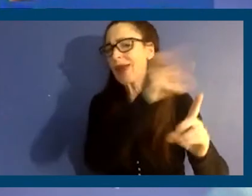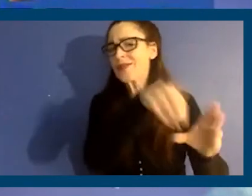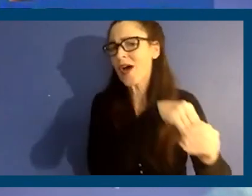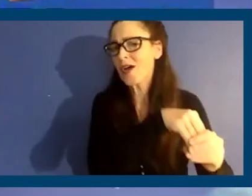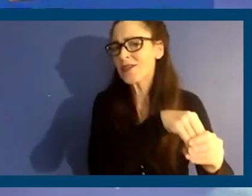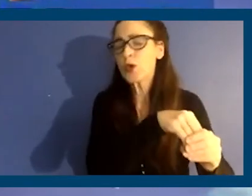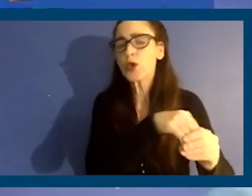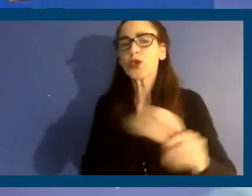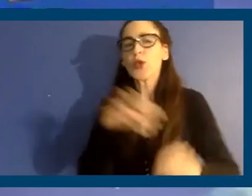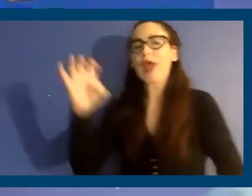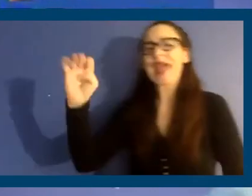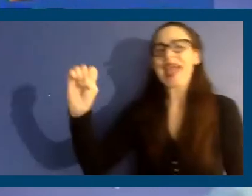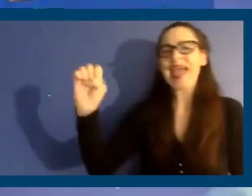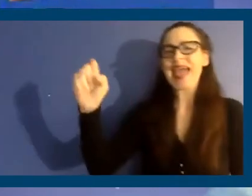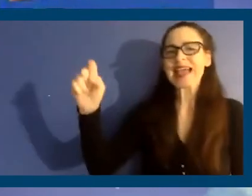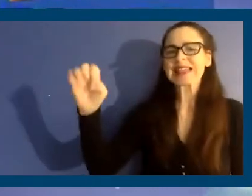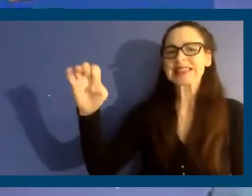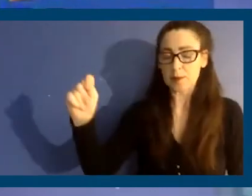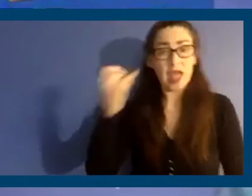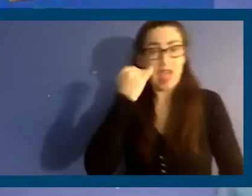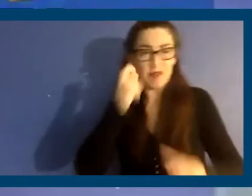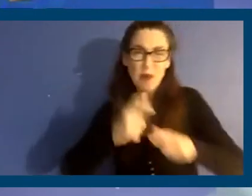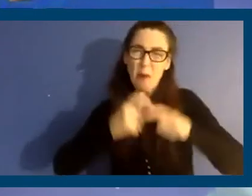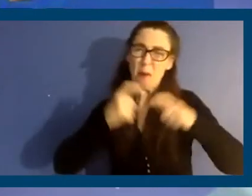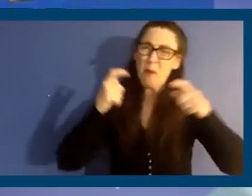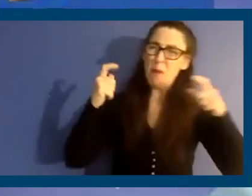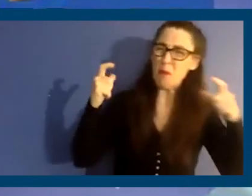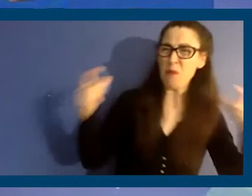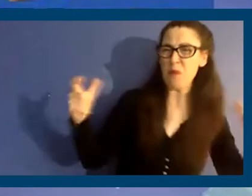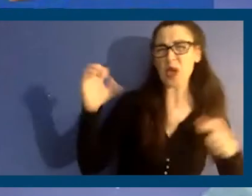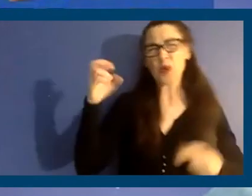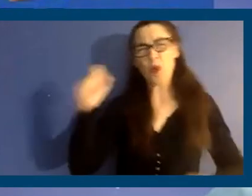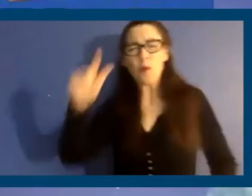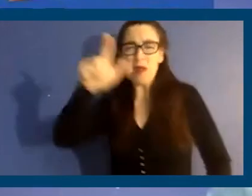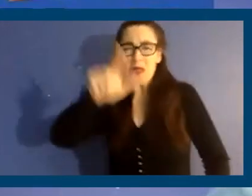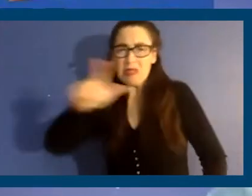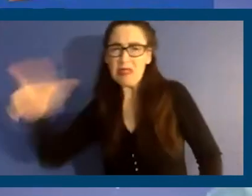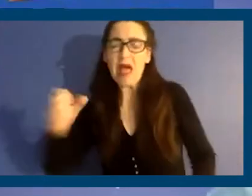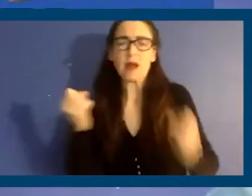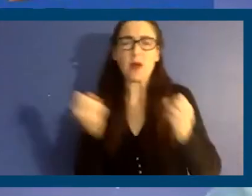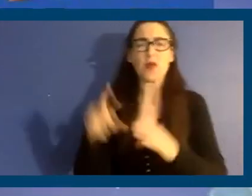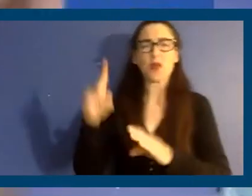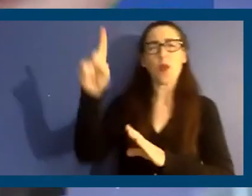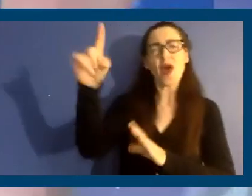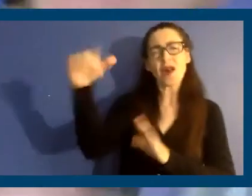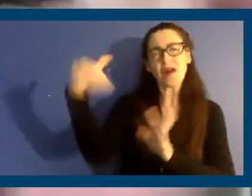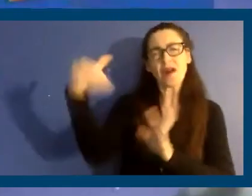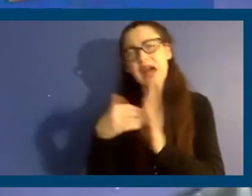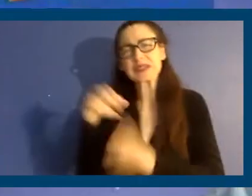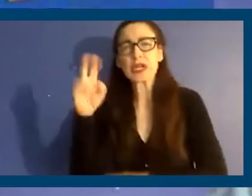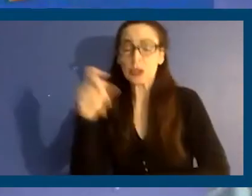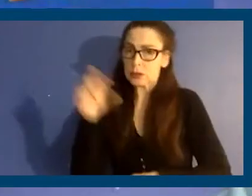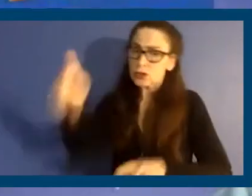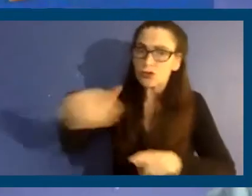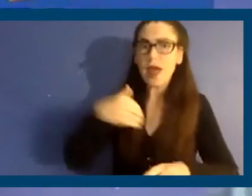you're a big corporate landlord who owns hundreds and thousands of units of single family dwelling, you should